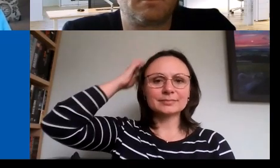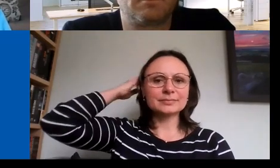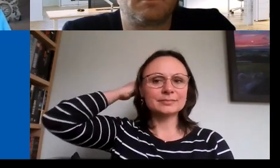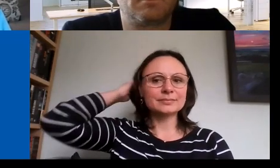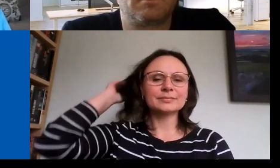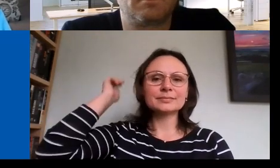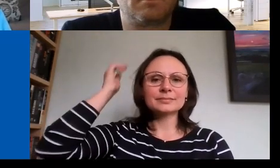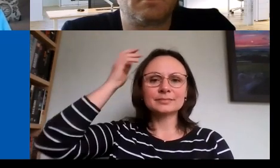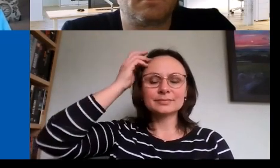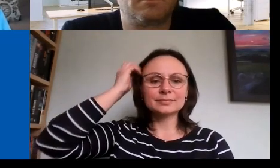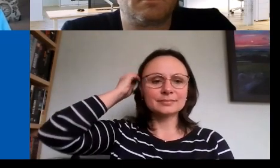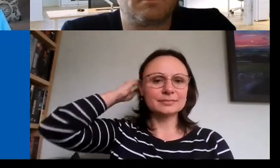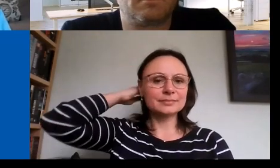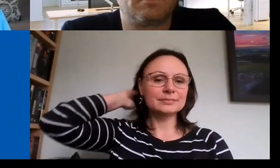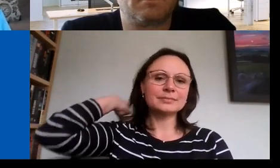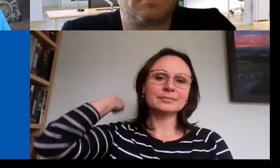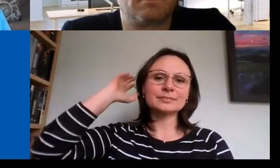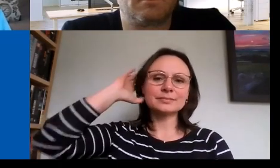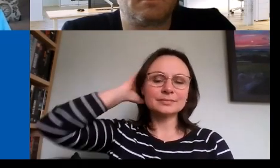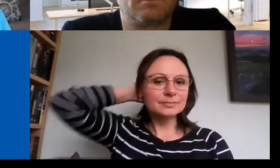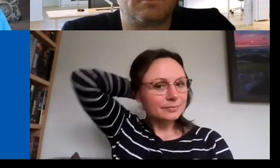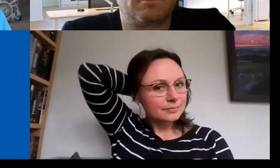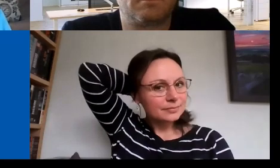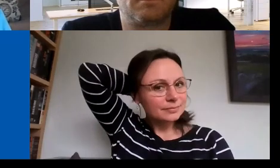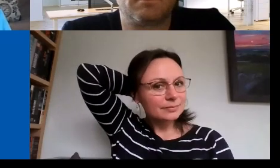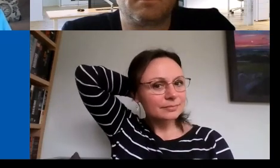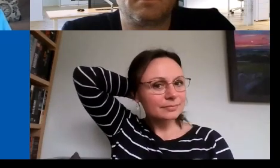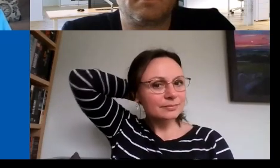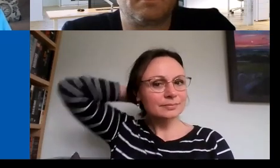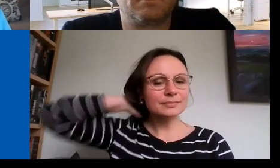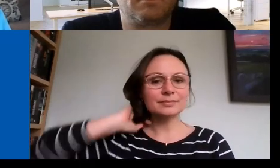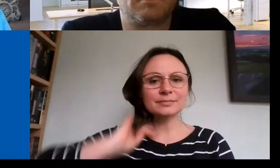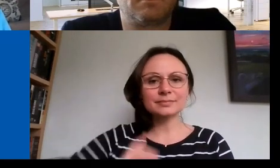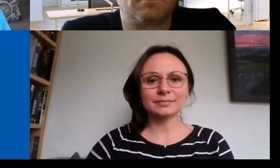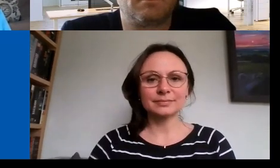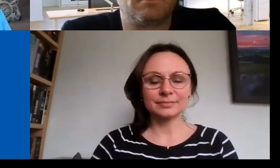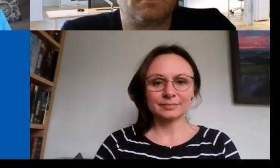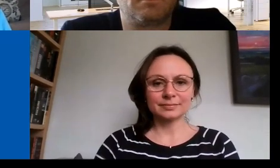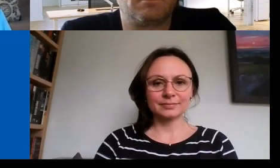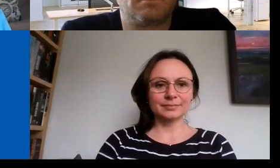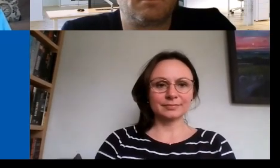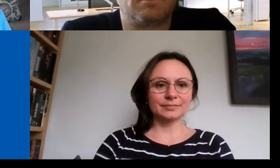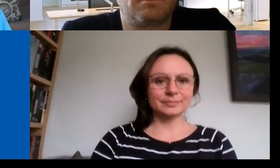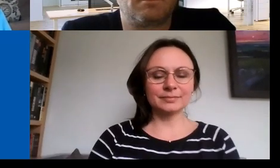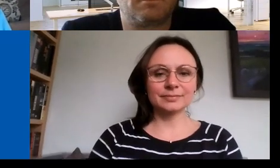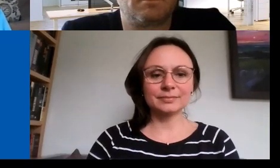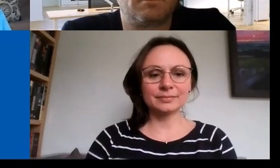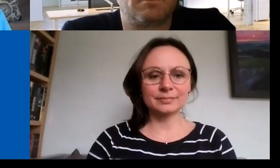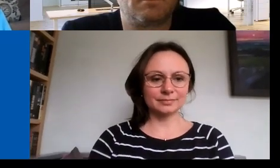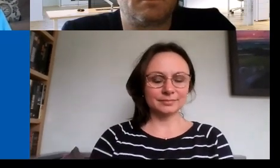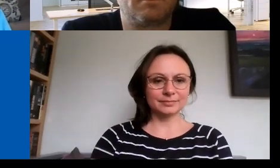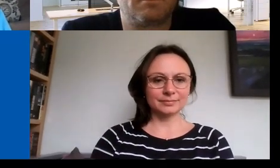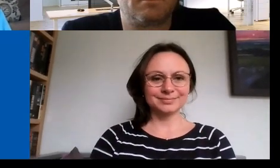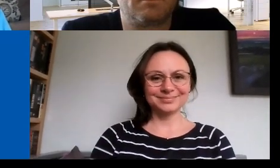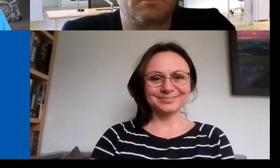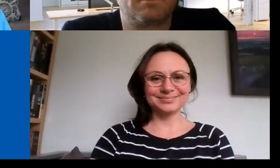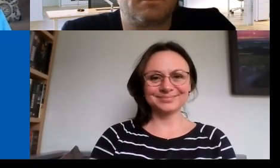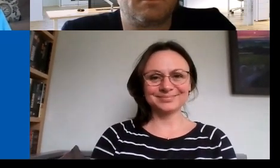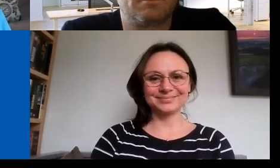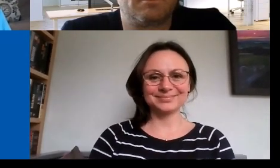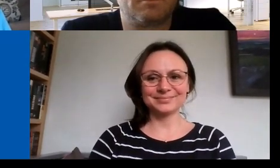Forum's Neurodiversity Toolkit, followed by a conversation with Nancy and Neil for 30 minutes,